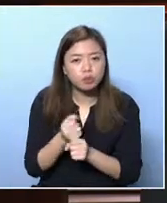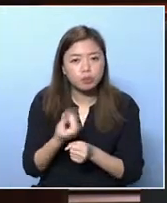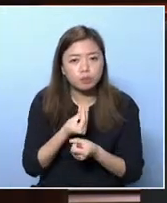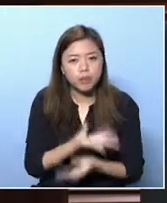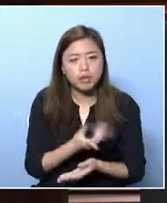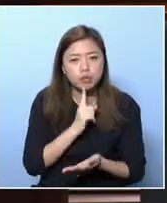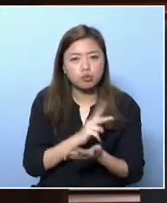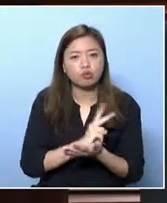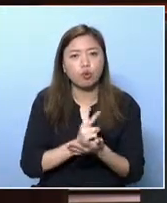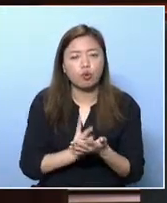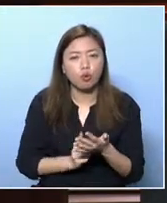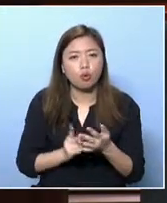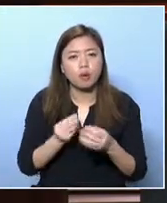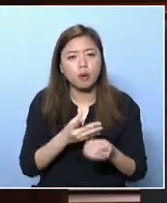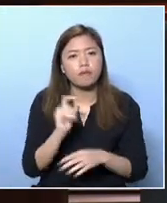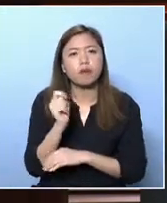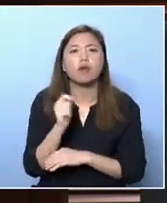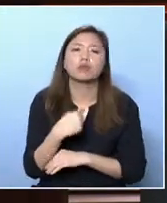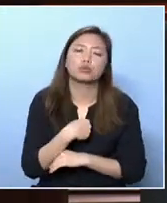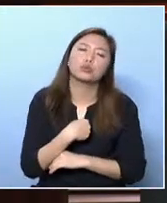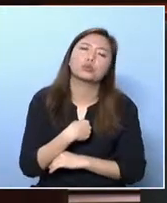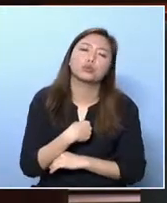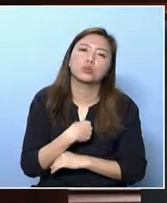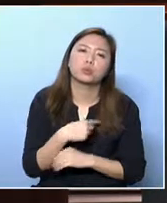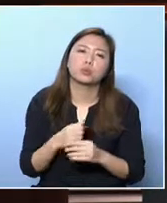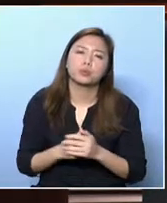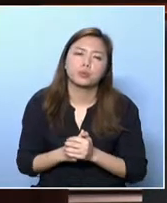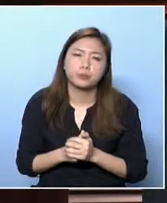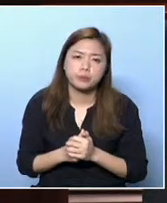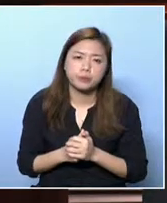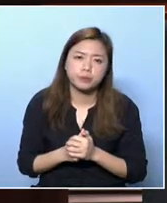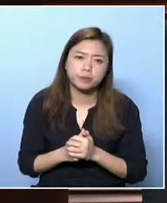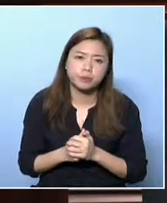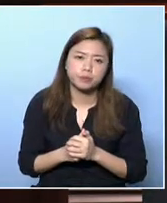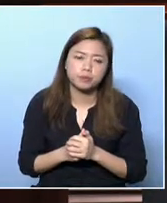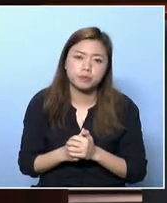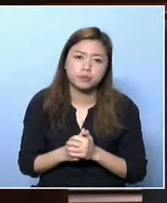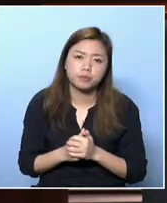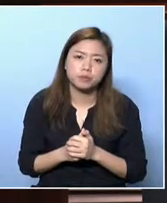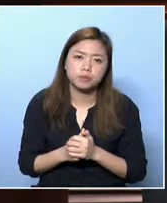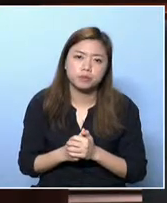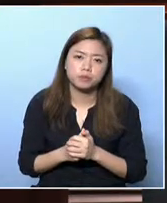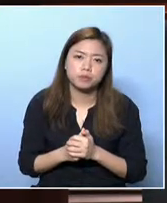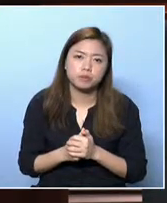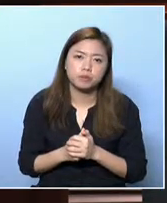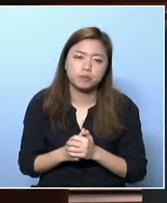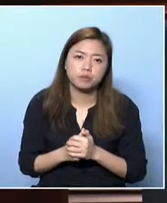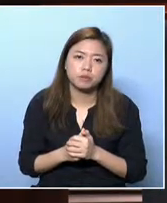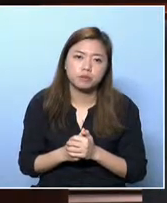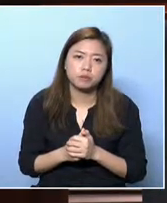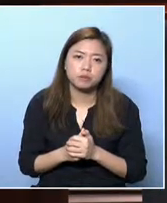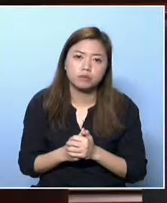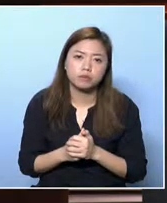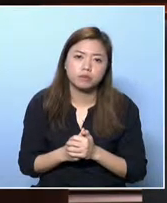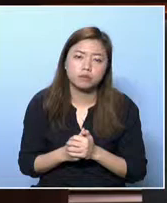underprivileged. Strengthening social welfare policies is one direction, but South Asian ethnic minorities even encounter difficulties